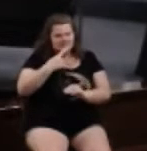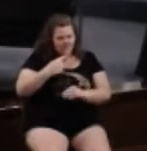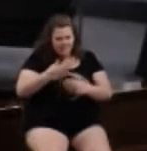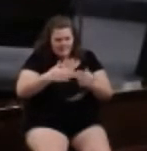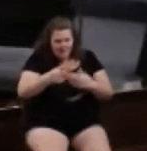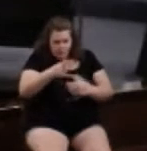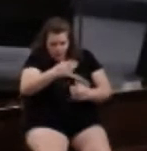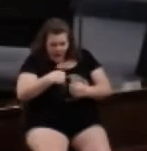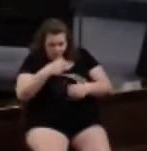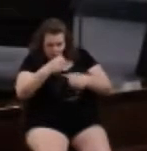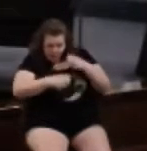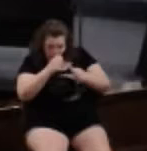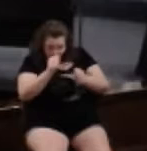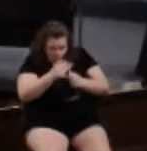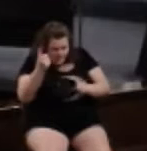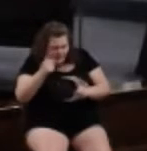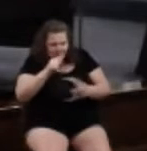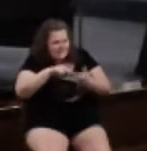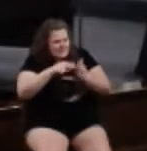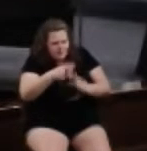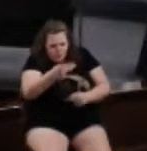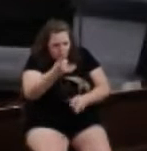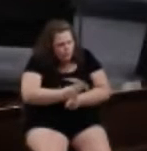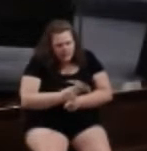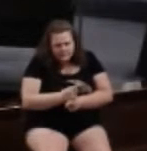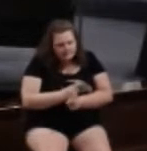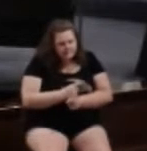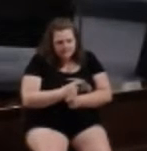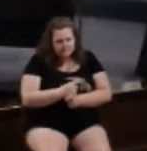issue with something does not mean that you are right.